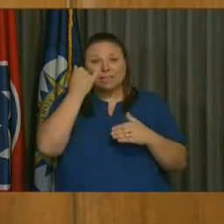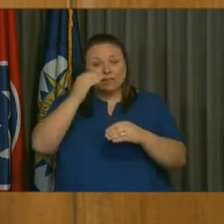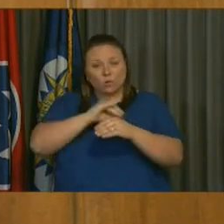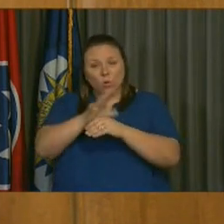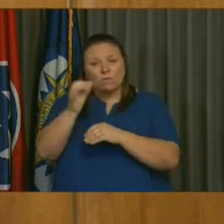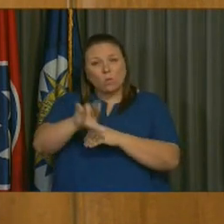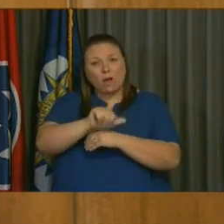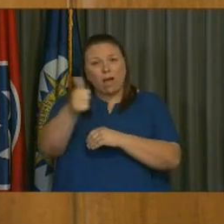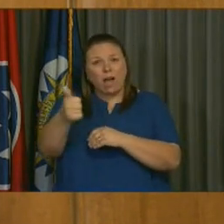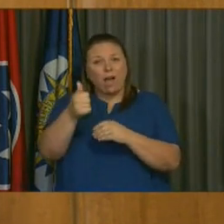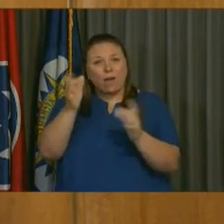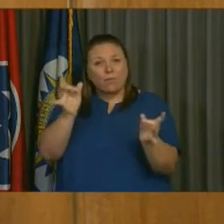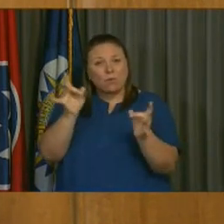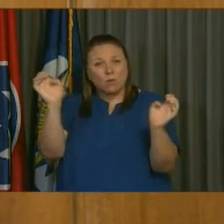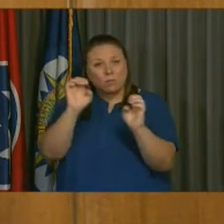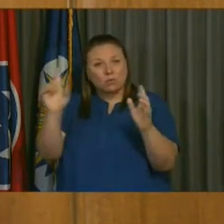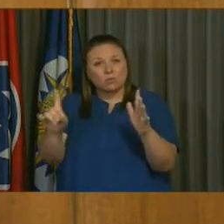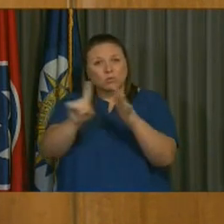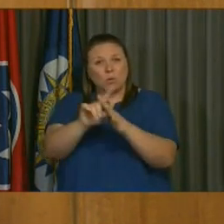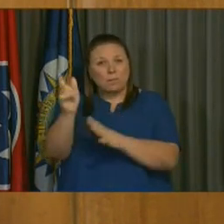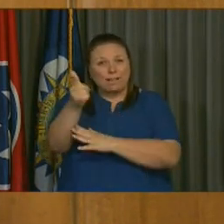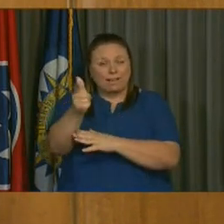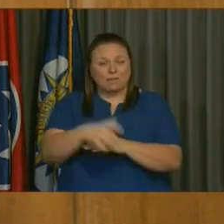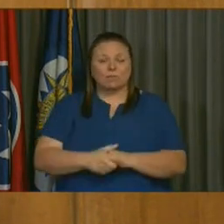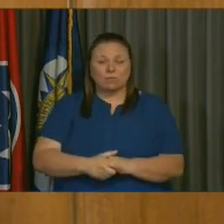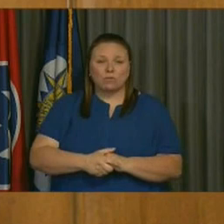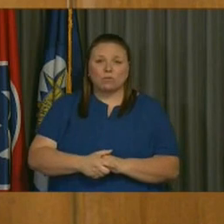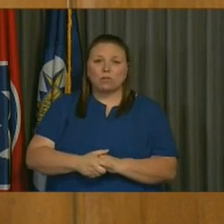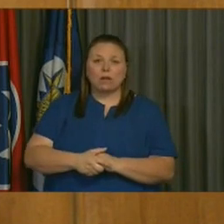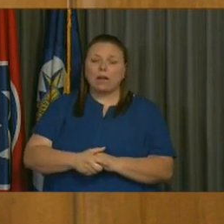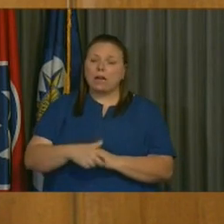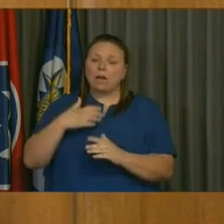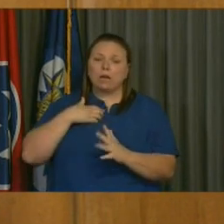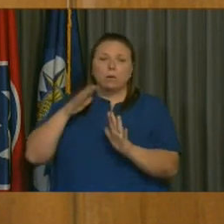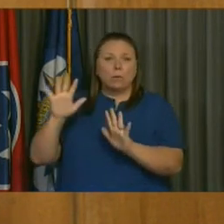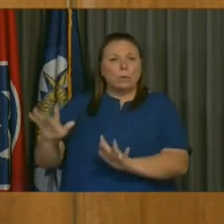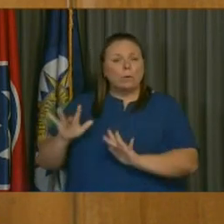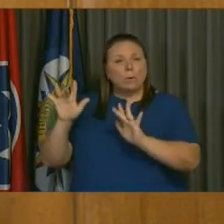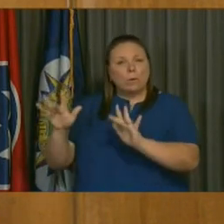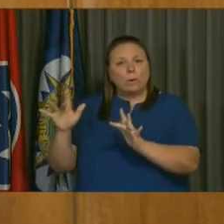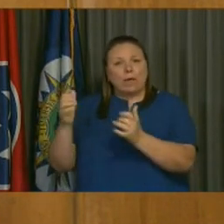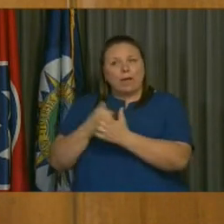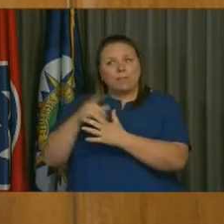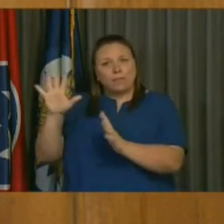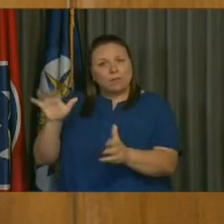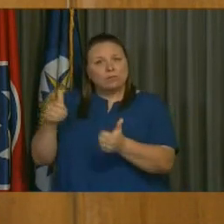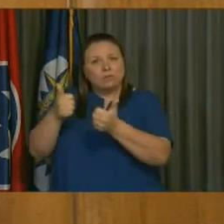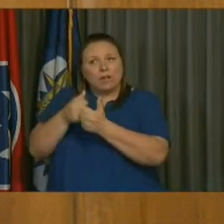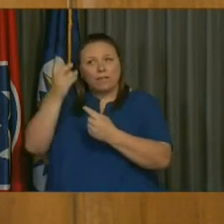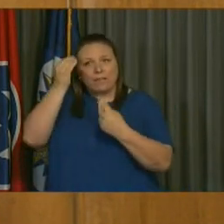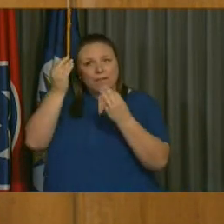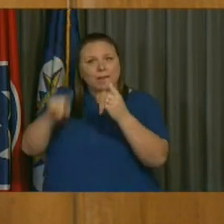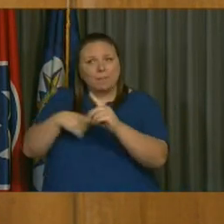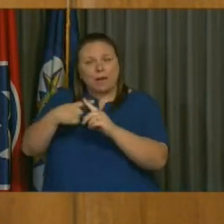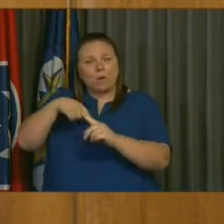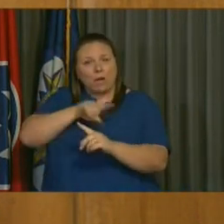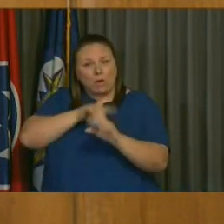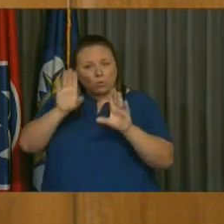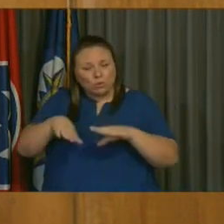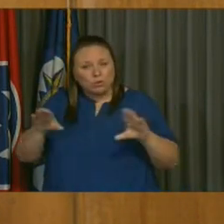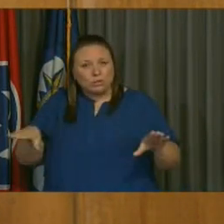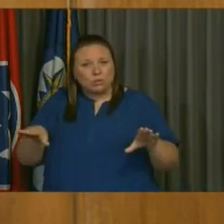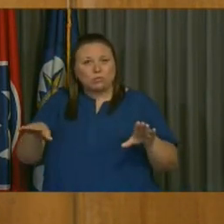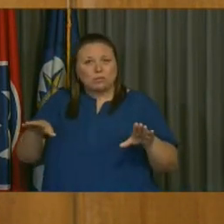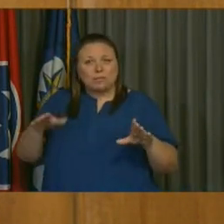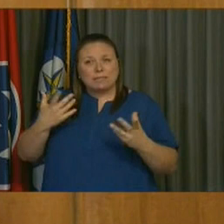other events may return in the future. And I don't envy the many challenges they have as they think about our school children and the many